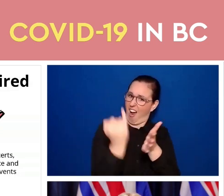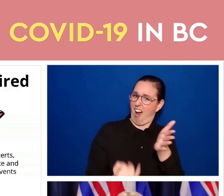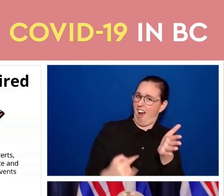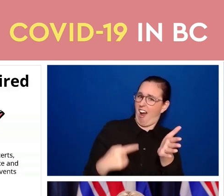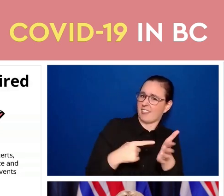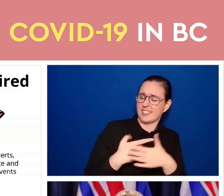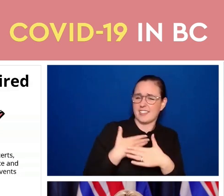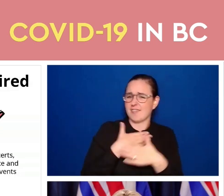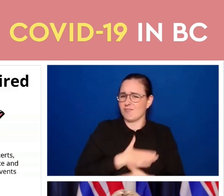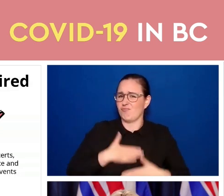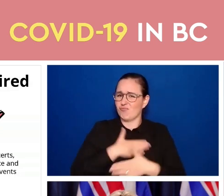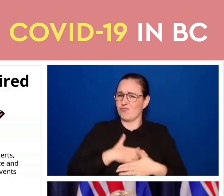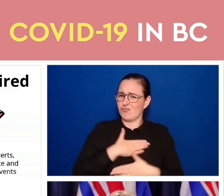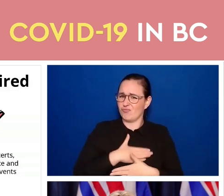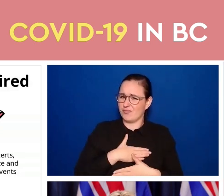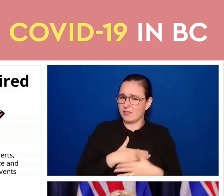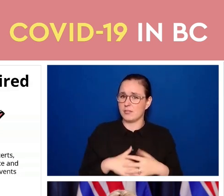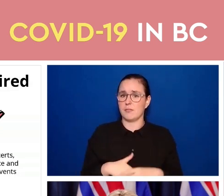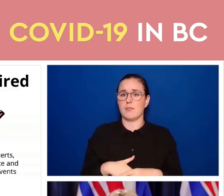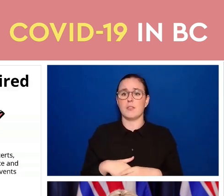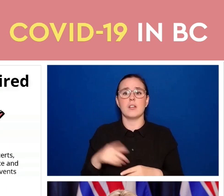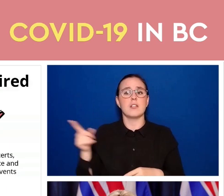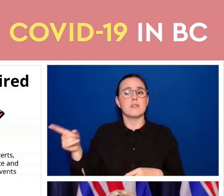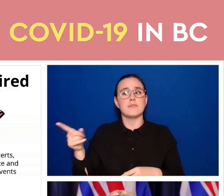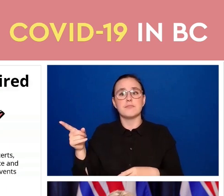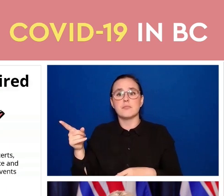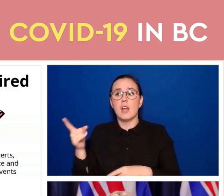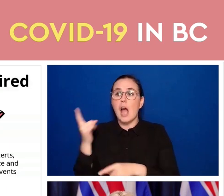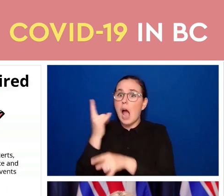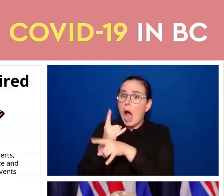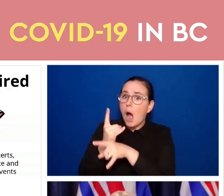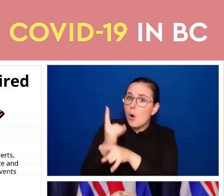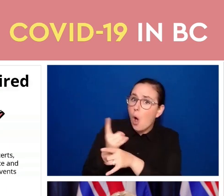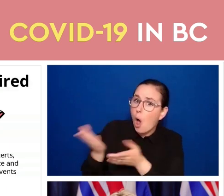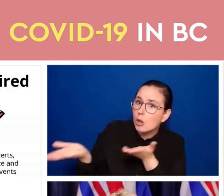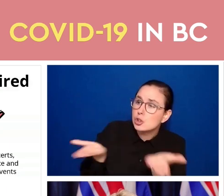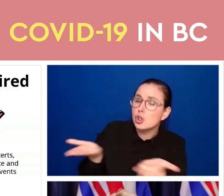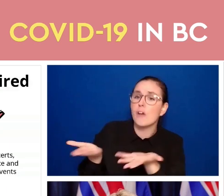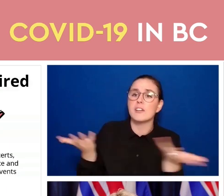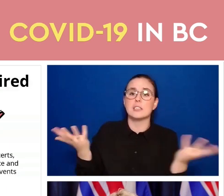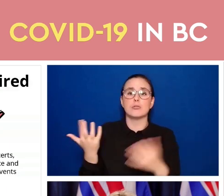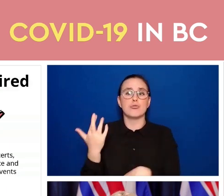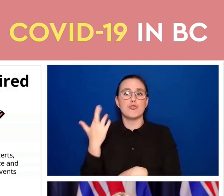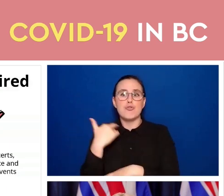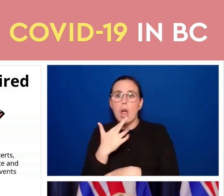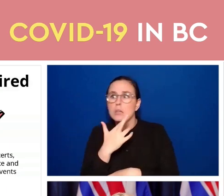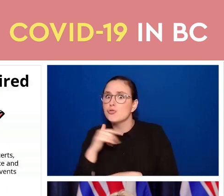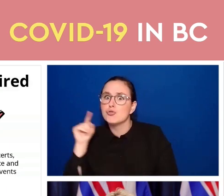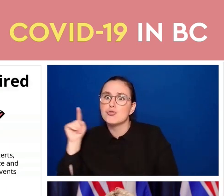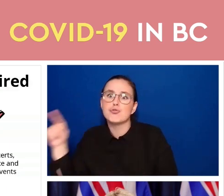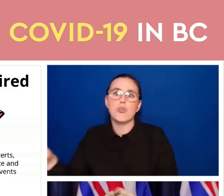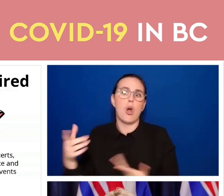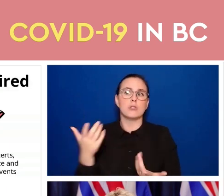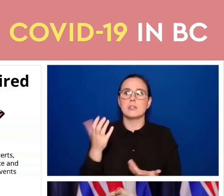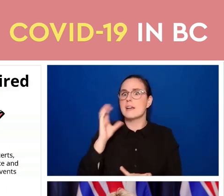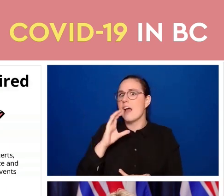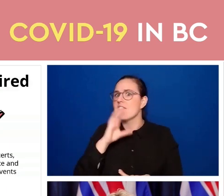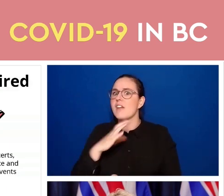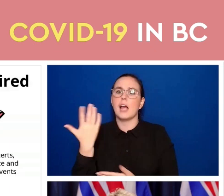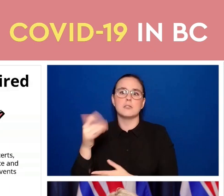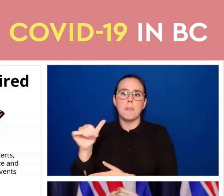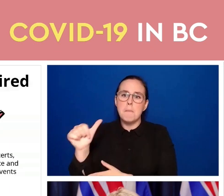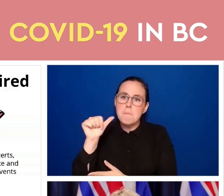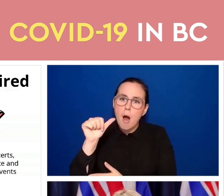Licensed restaurants, including indoor and patio dining and cafes, and restaurants that have table service.